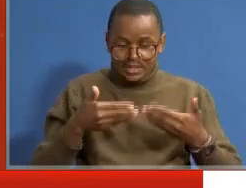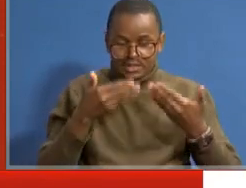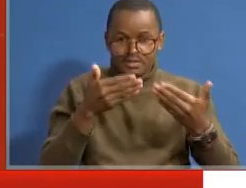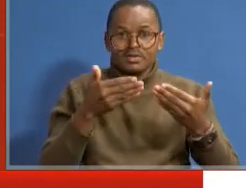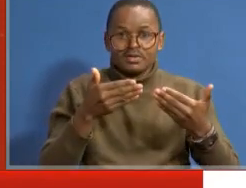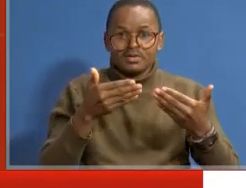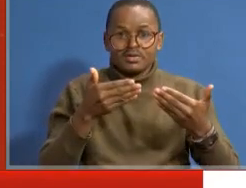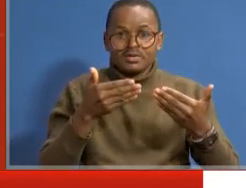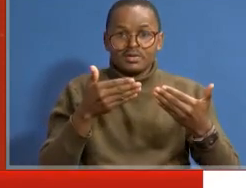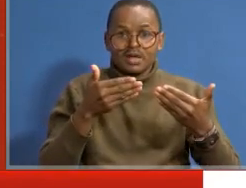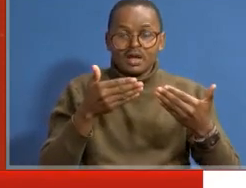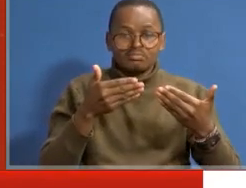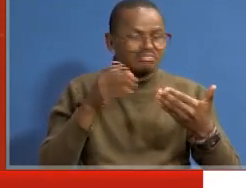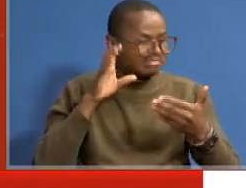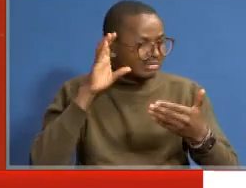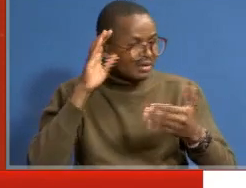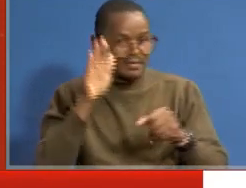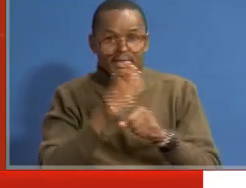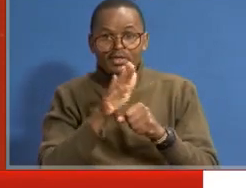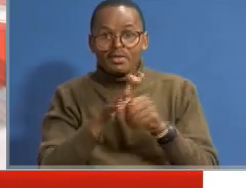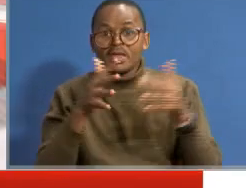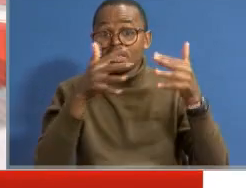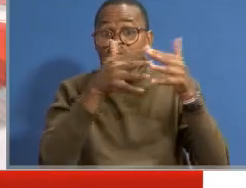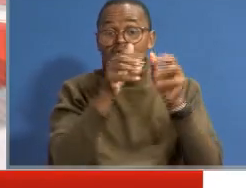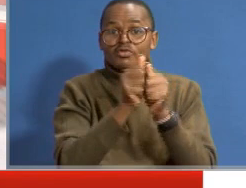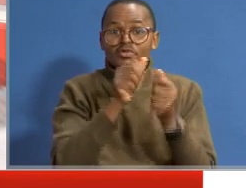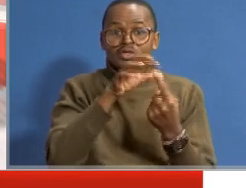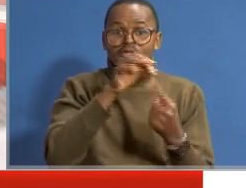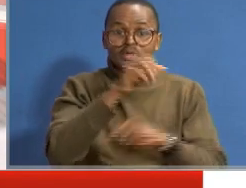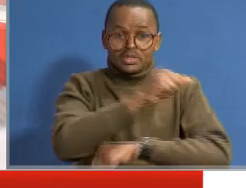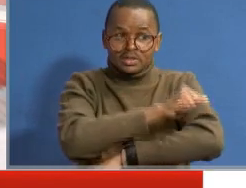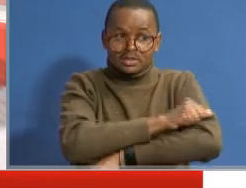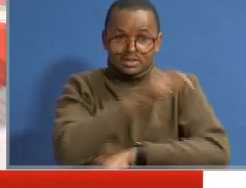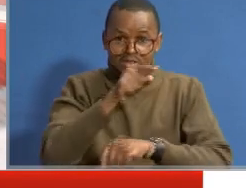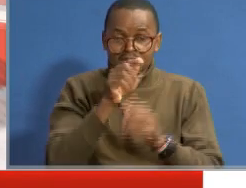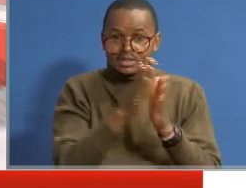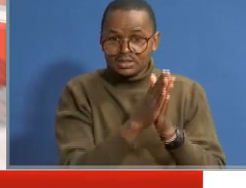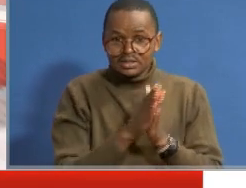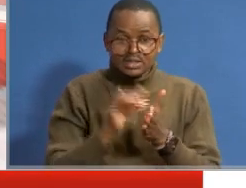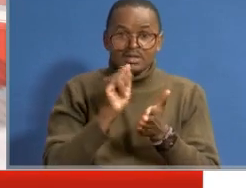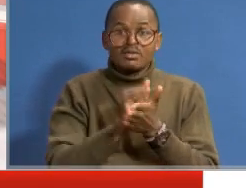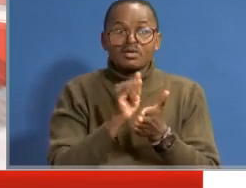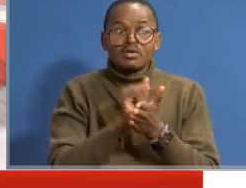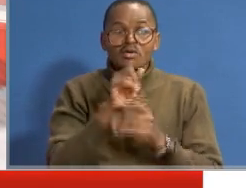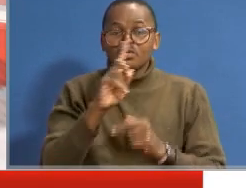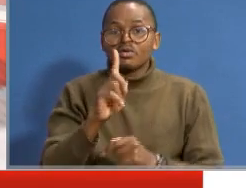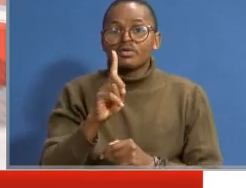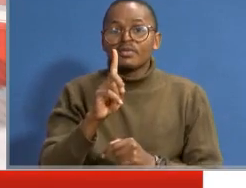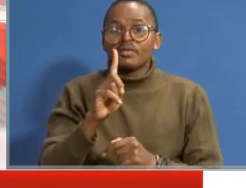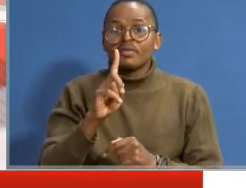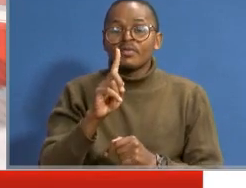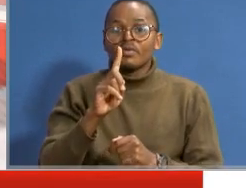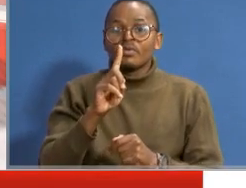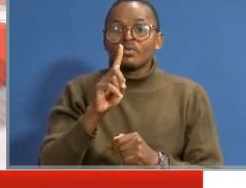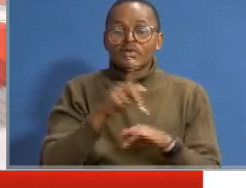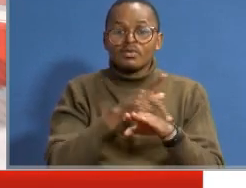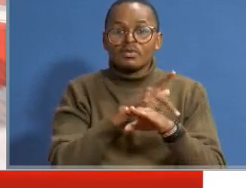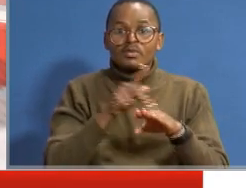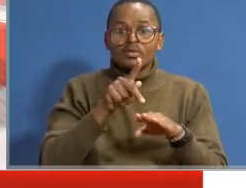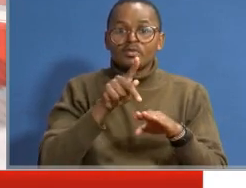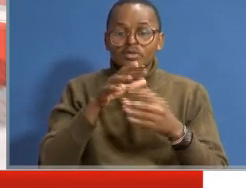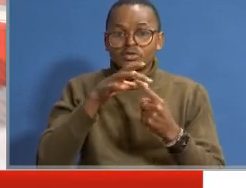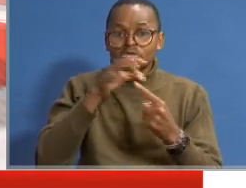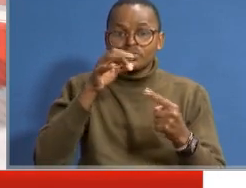an ear on this. I've not seen much engagement with special schools. And there is a story in that regard where a principal of a new